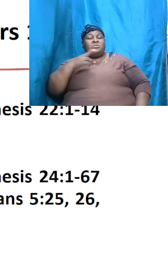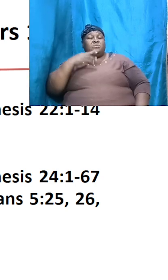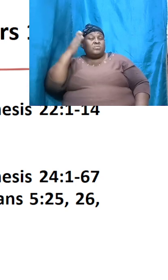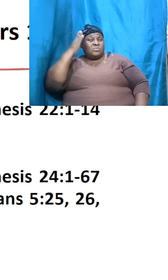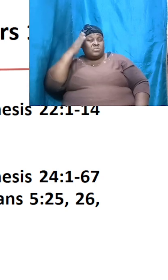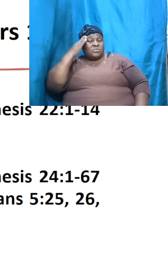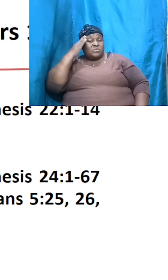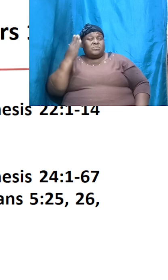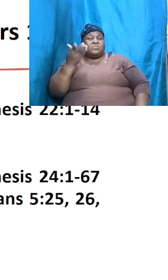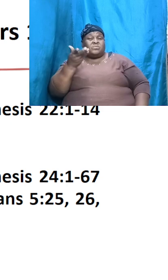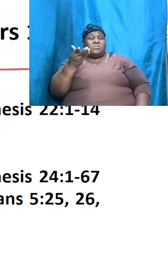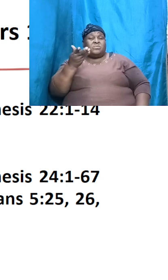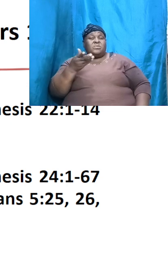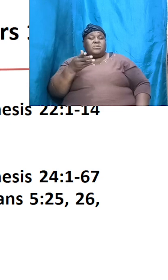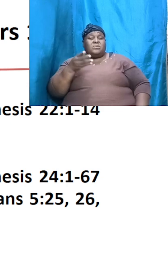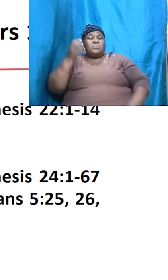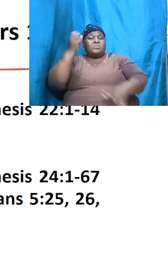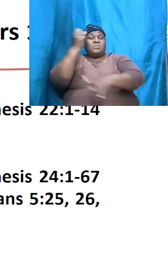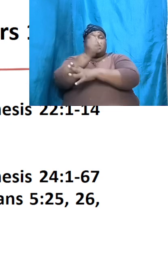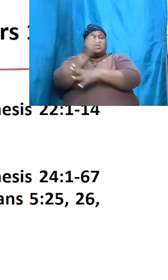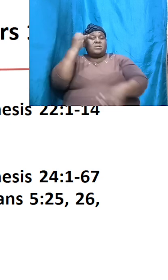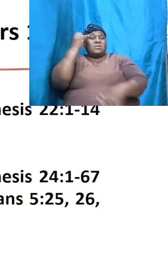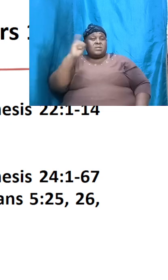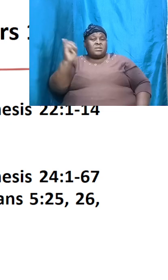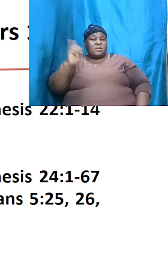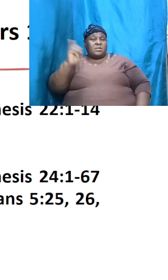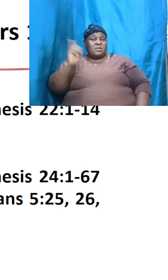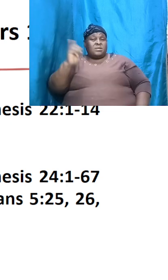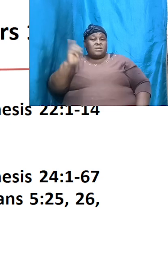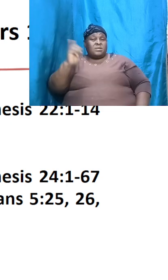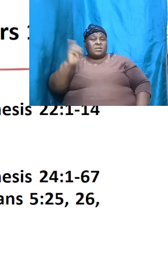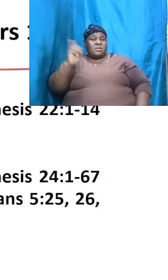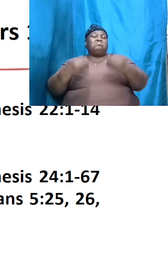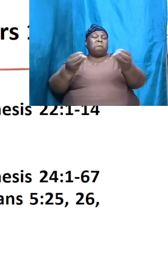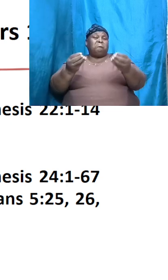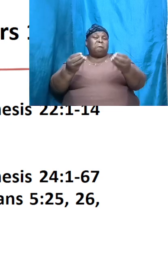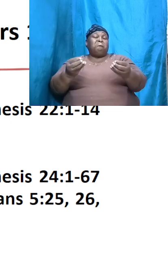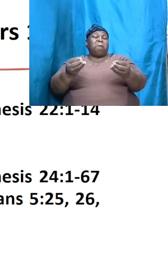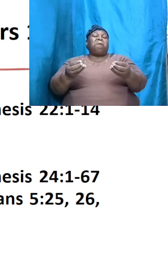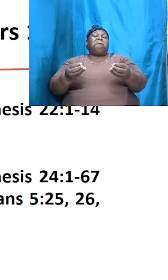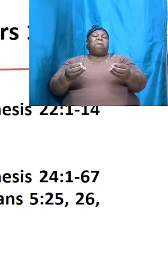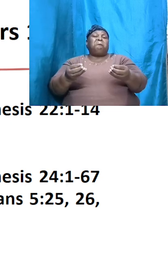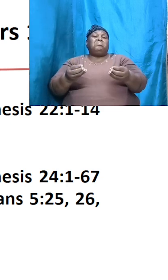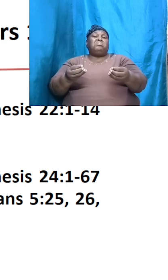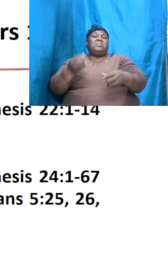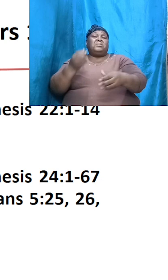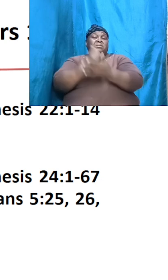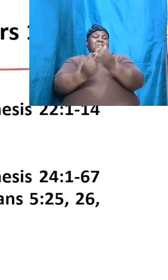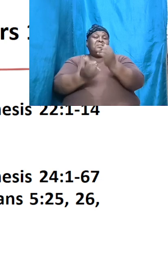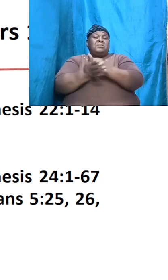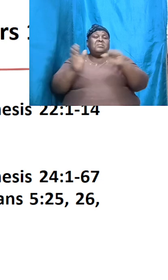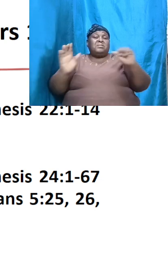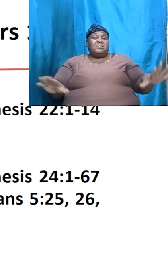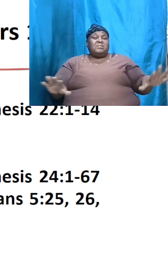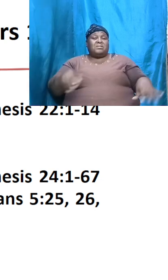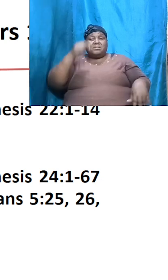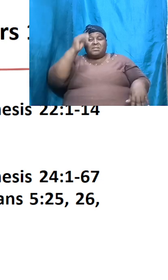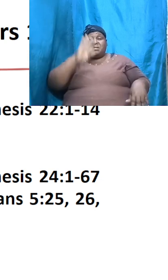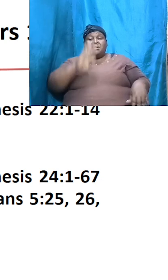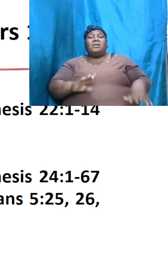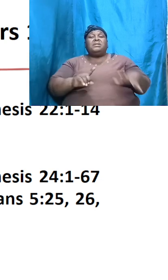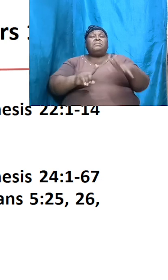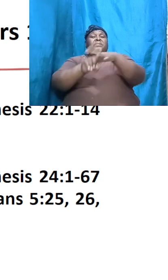Isaac was offered up on that sacrifice God stepped in and said look